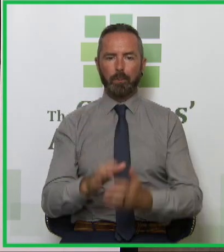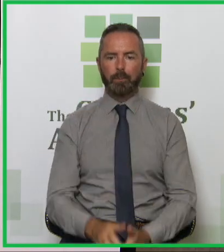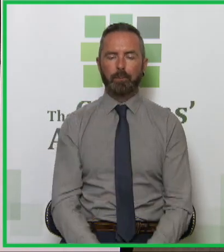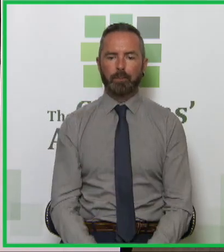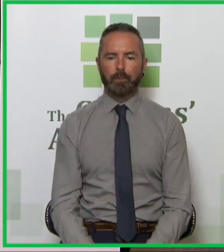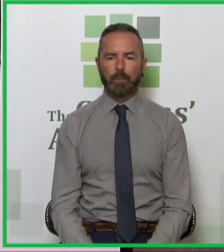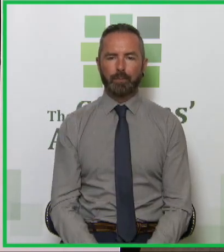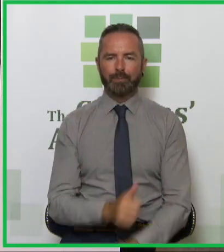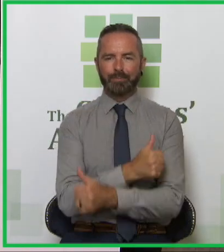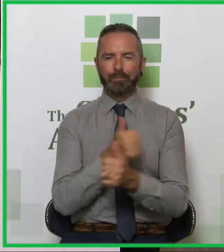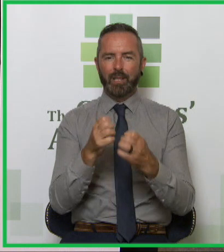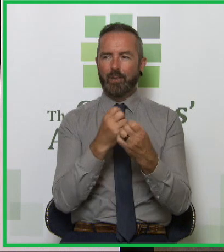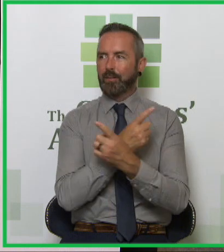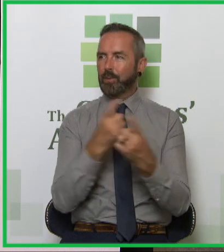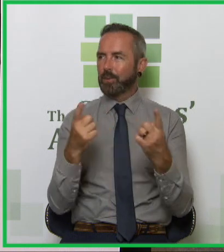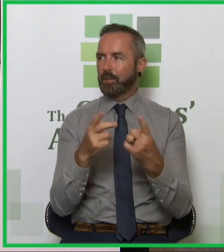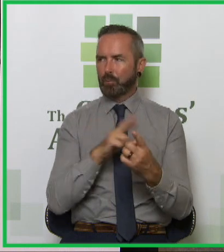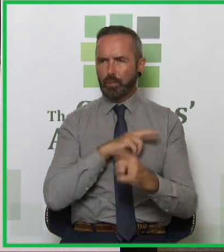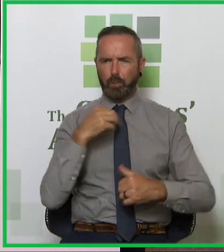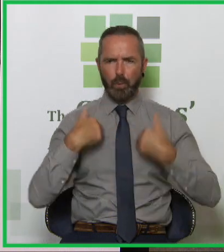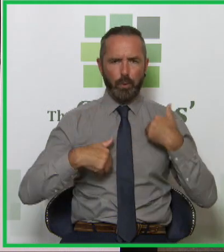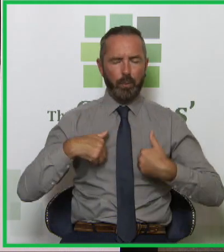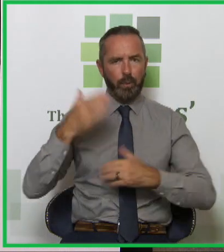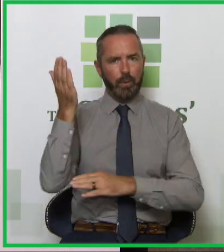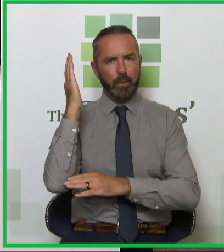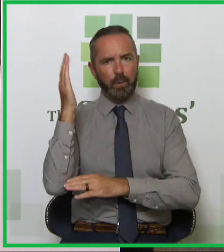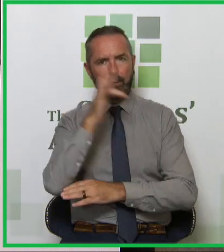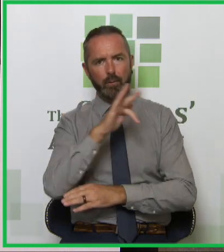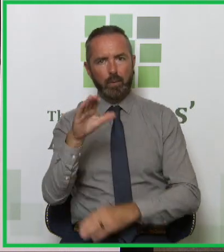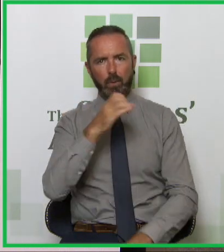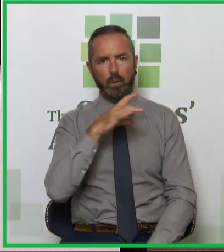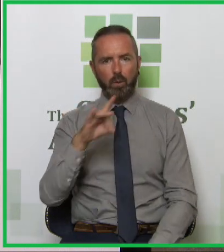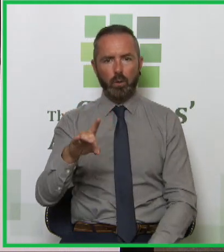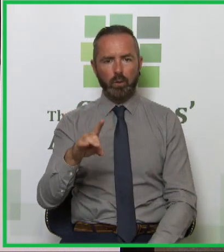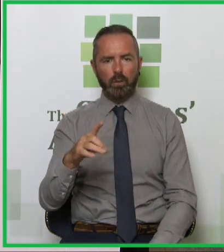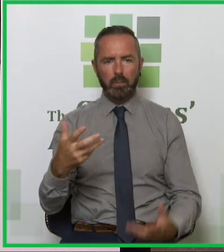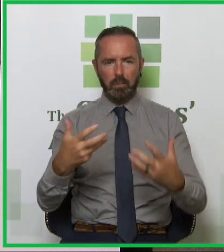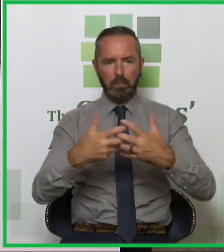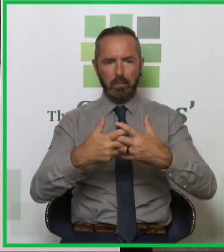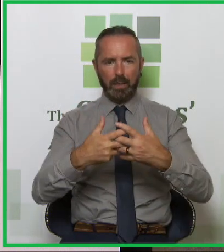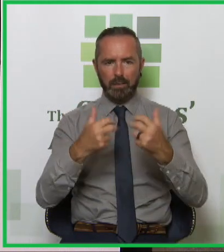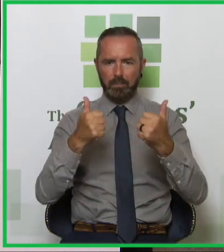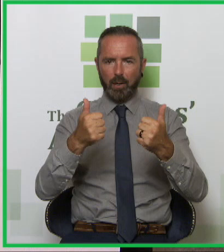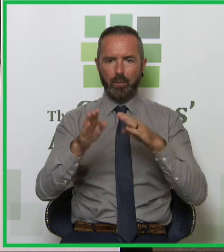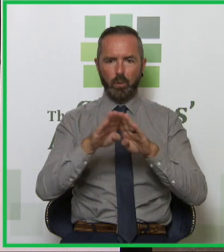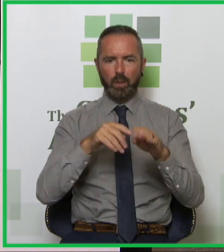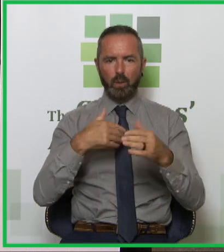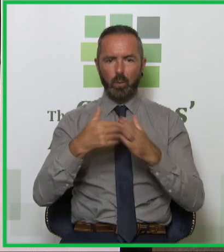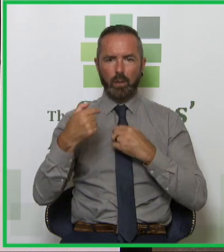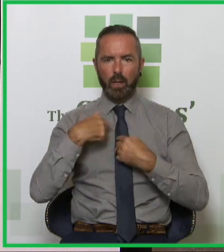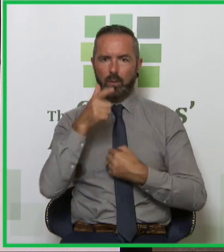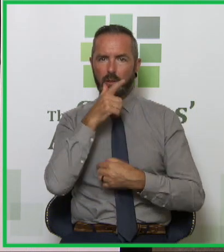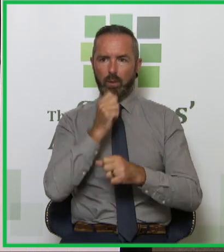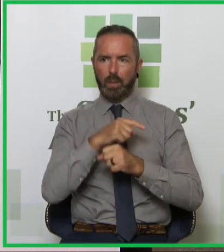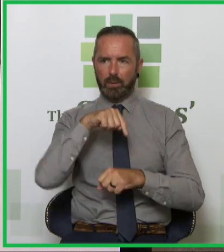you. Hello everyone. That was a really interesting presentation from Cork and fits nicely with what I'm going to talk to you about